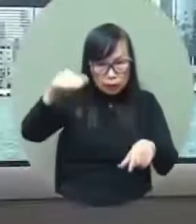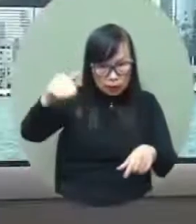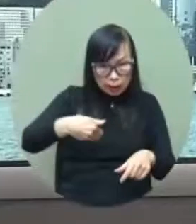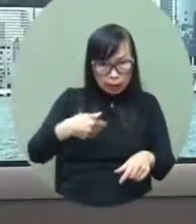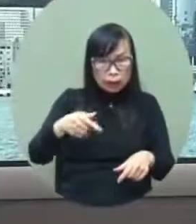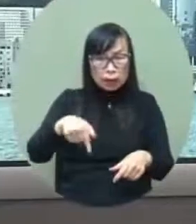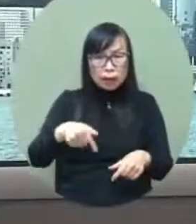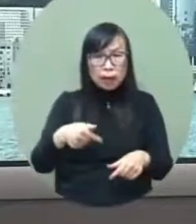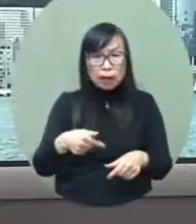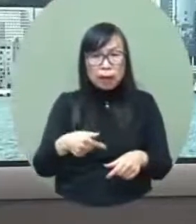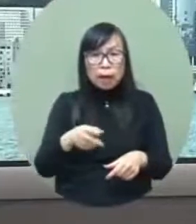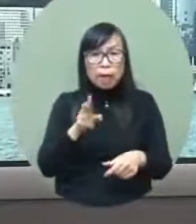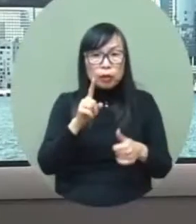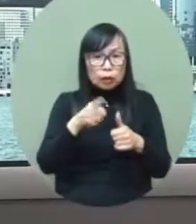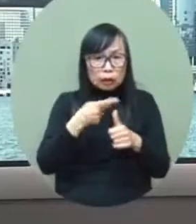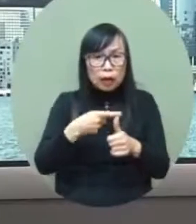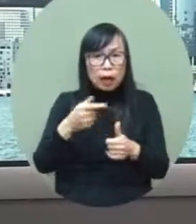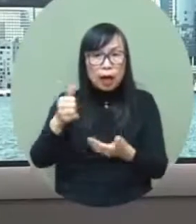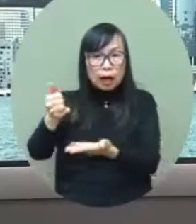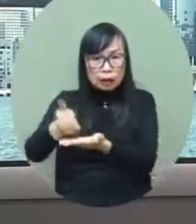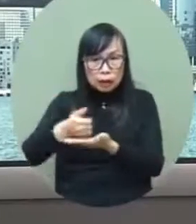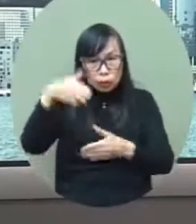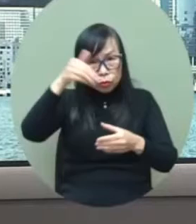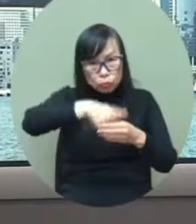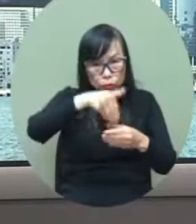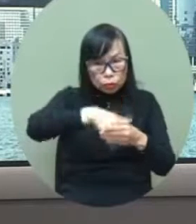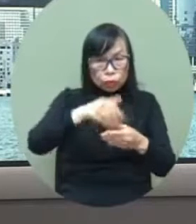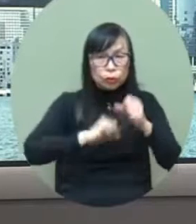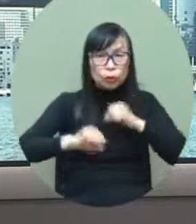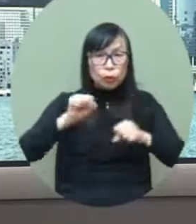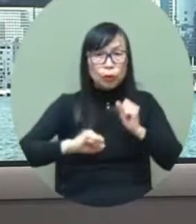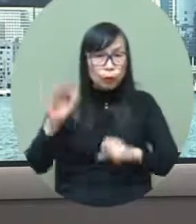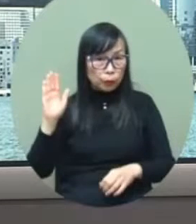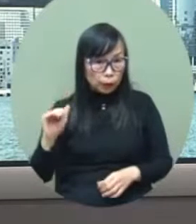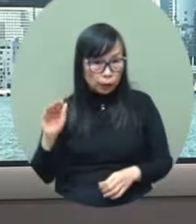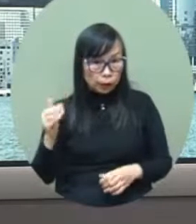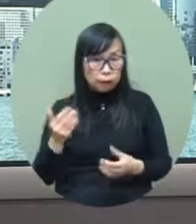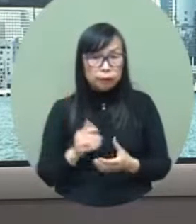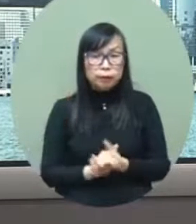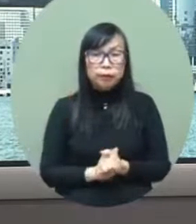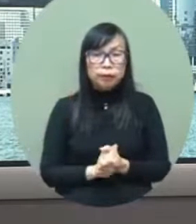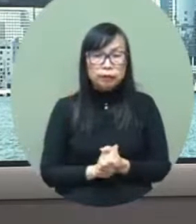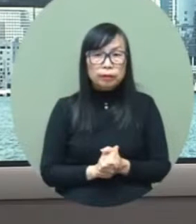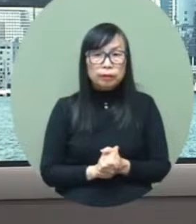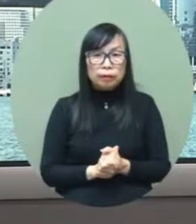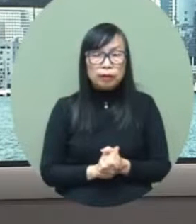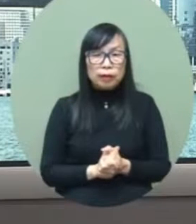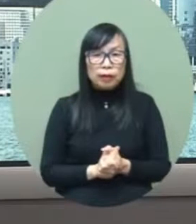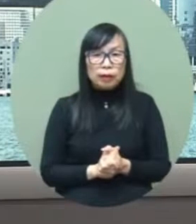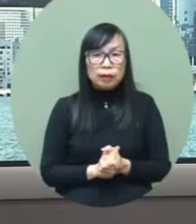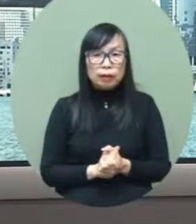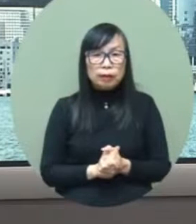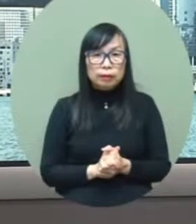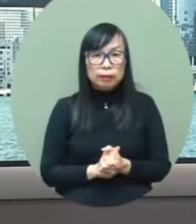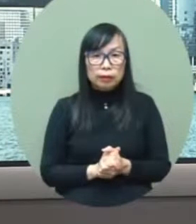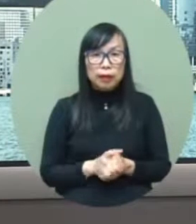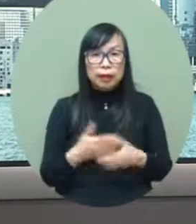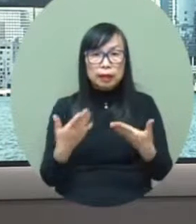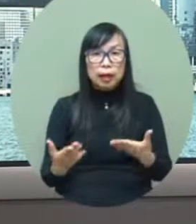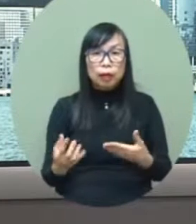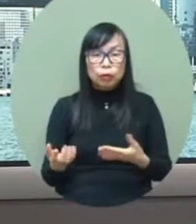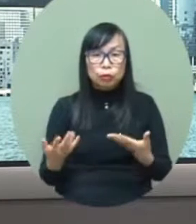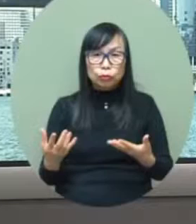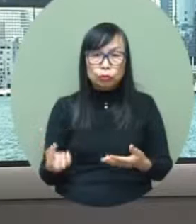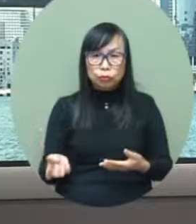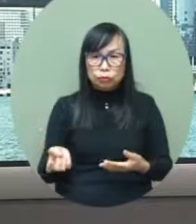well first of all uh since this government assumes office we have been